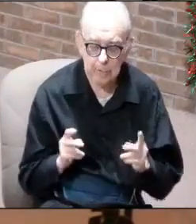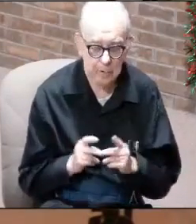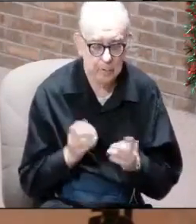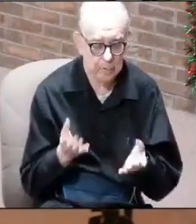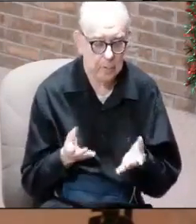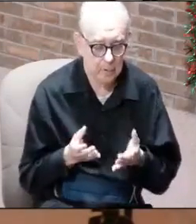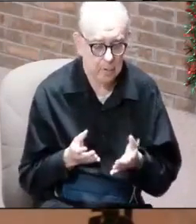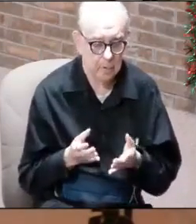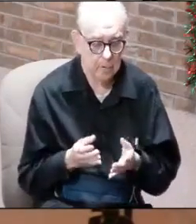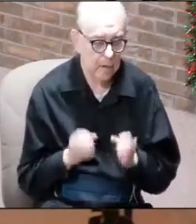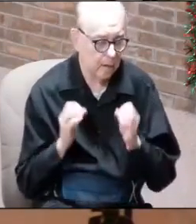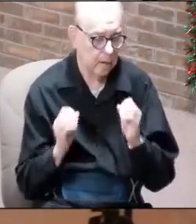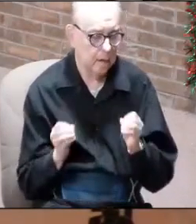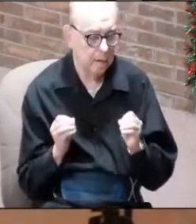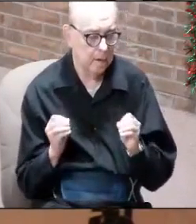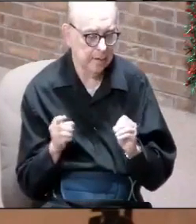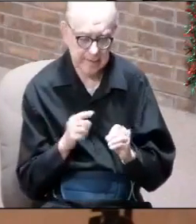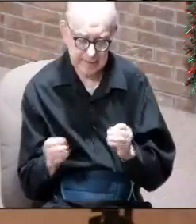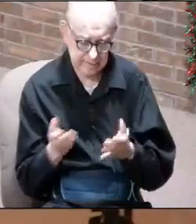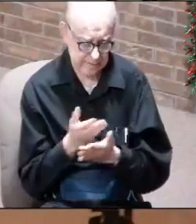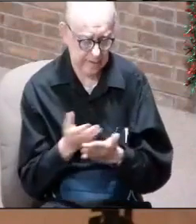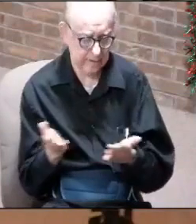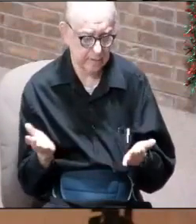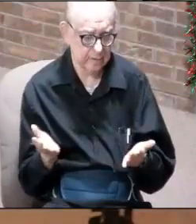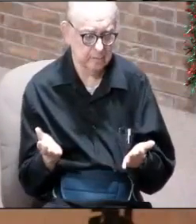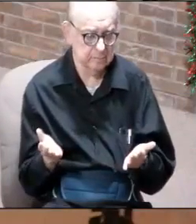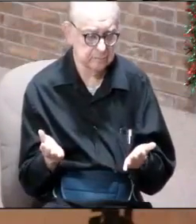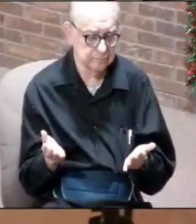We want you to teach these things.